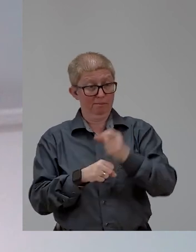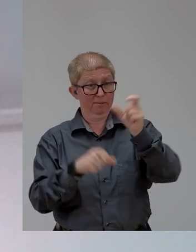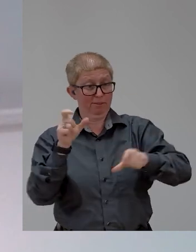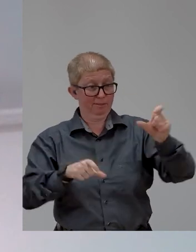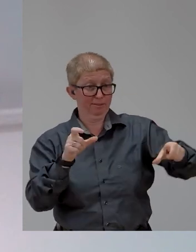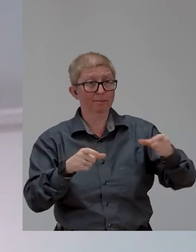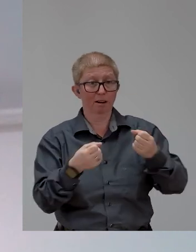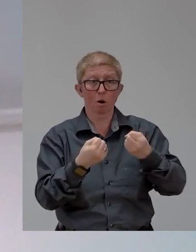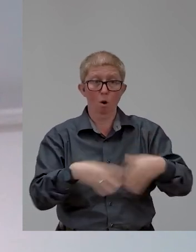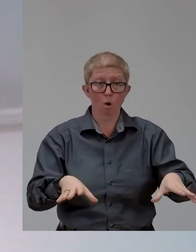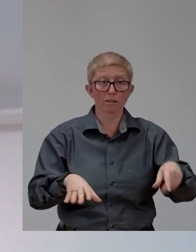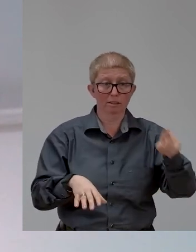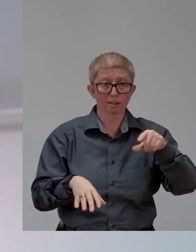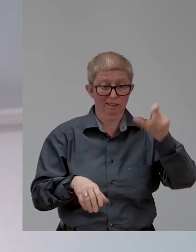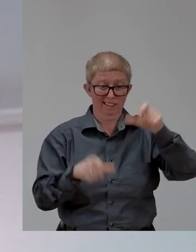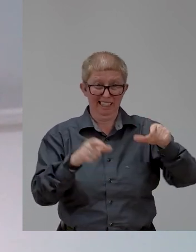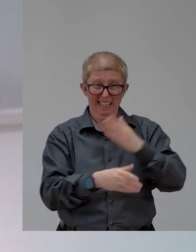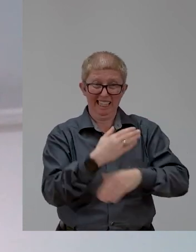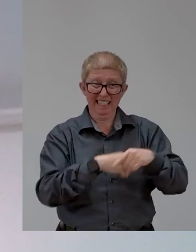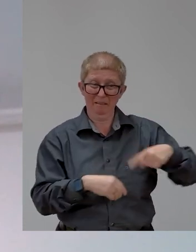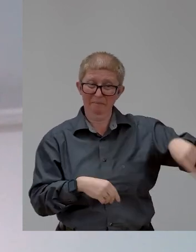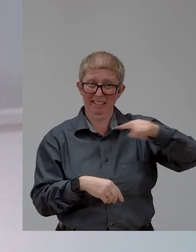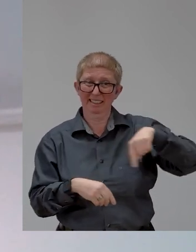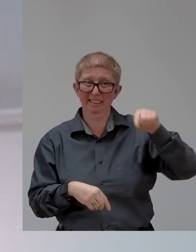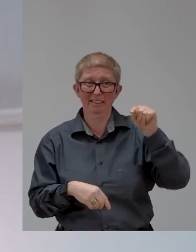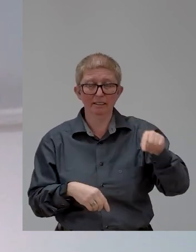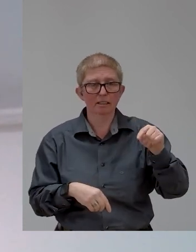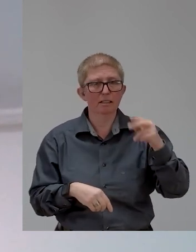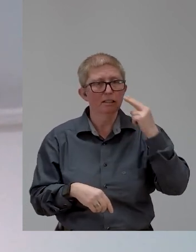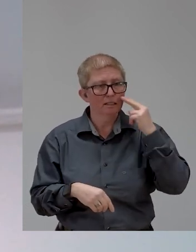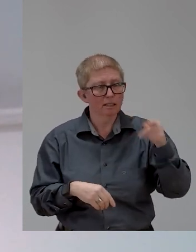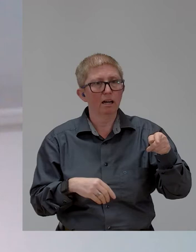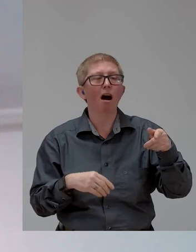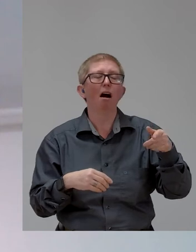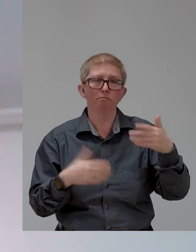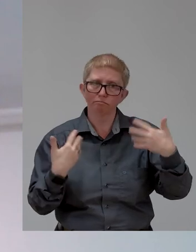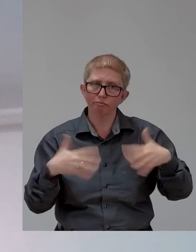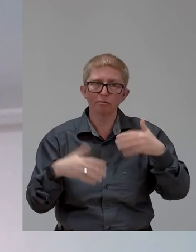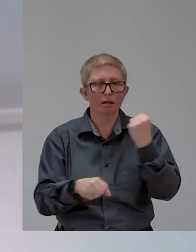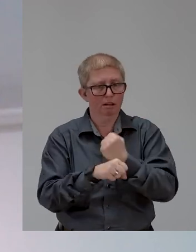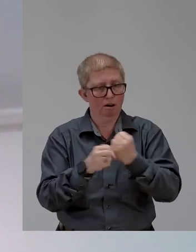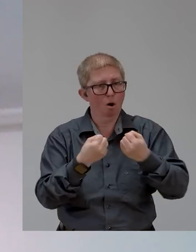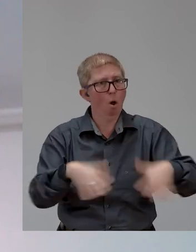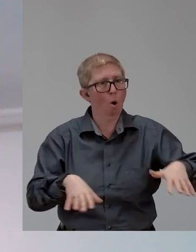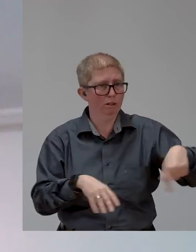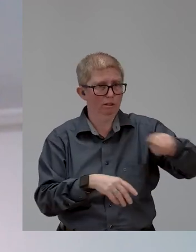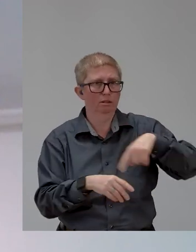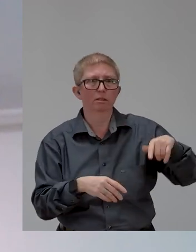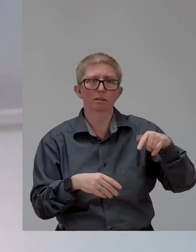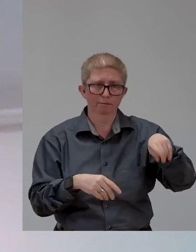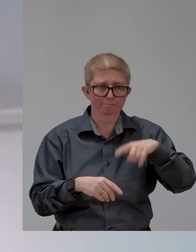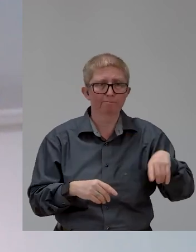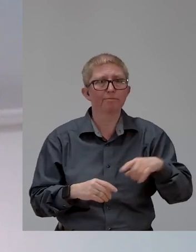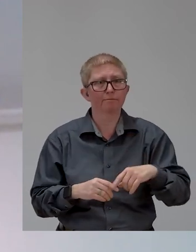And in parentheses, yes, we are always suspicious about numbers because of lack of self-disclosure, but nonetheless,